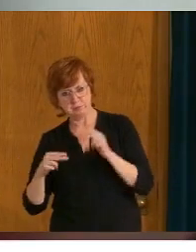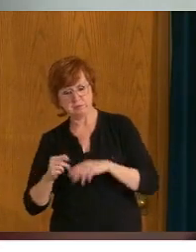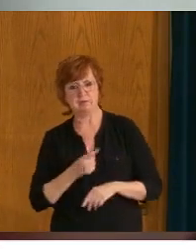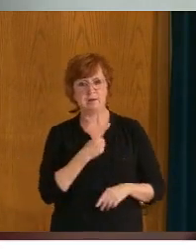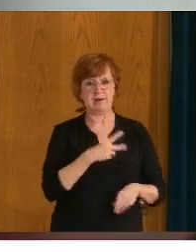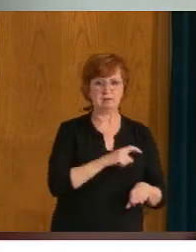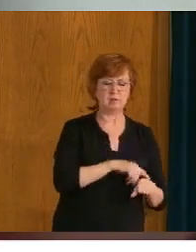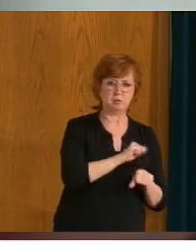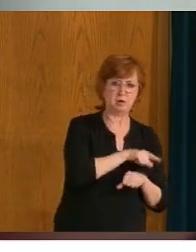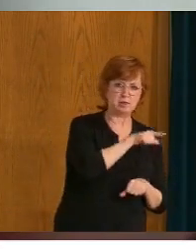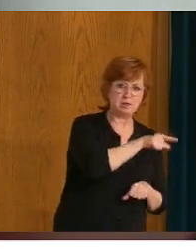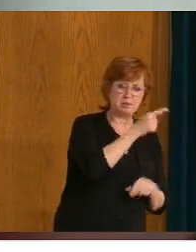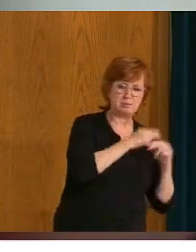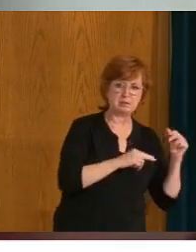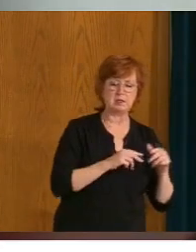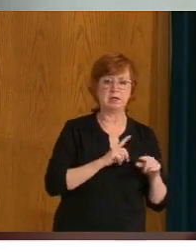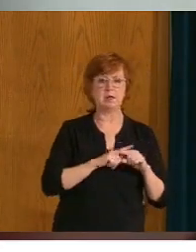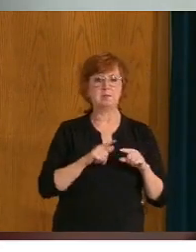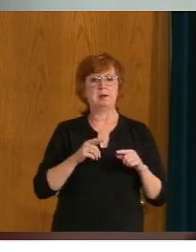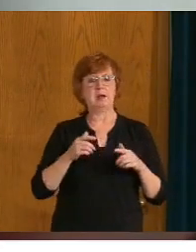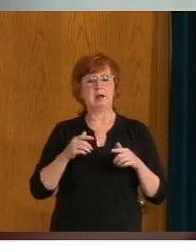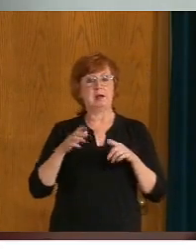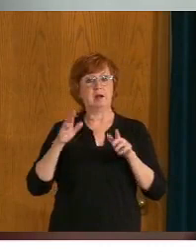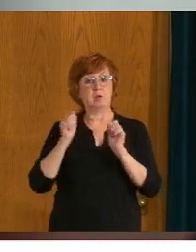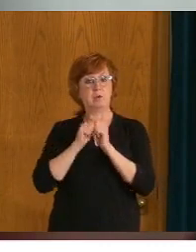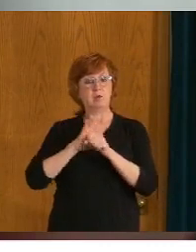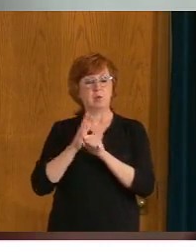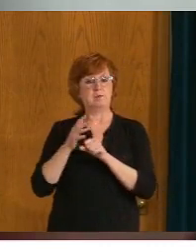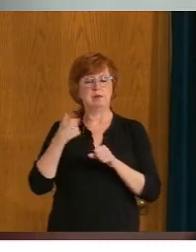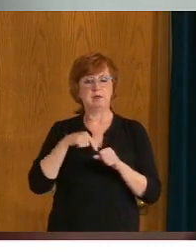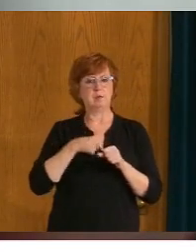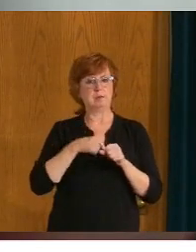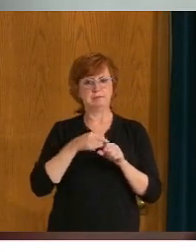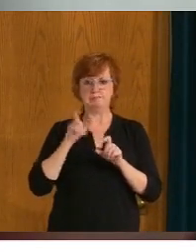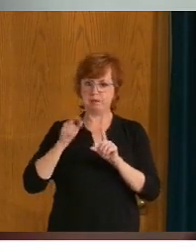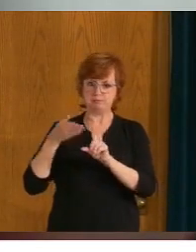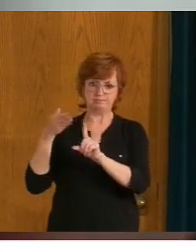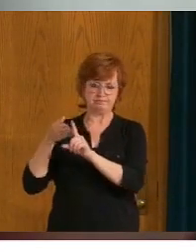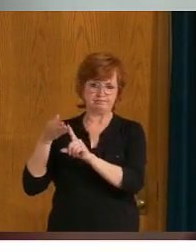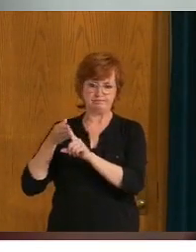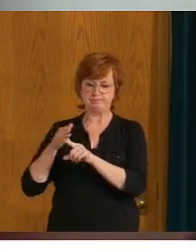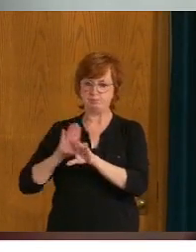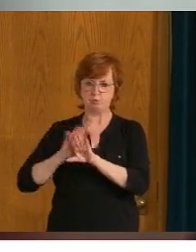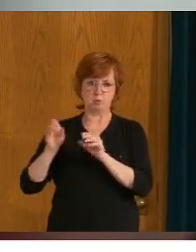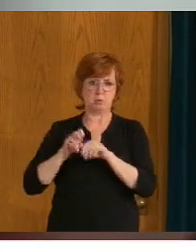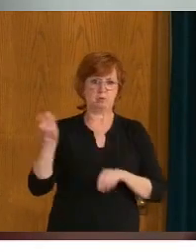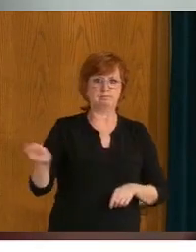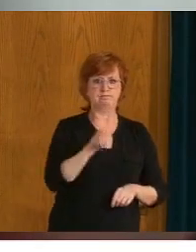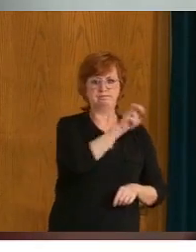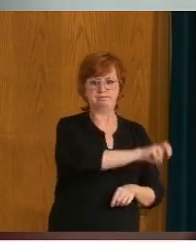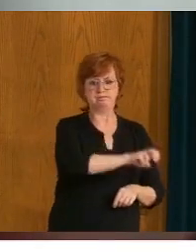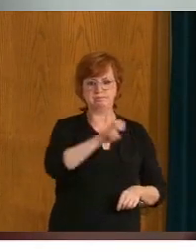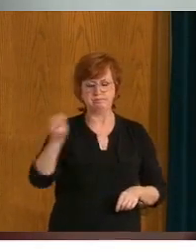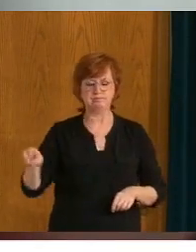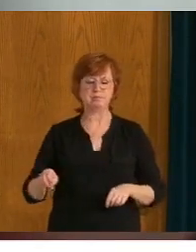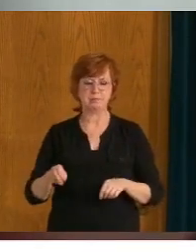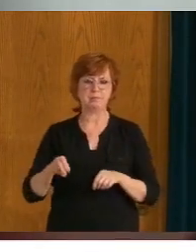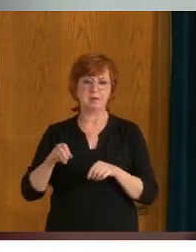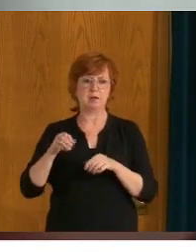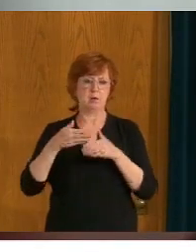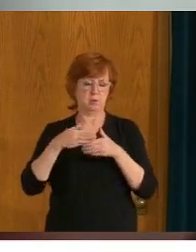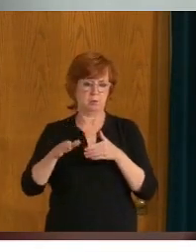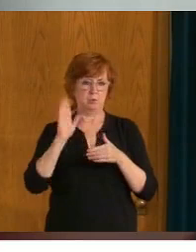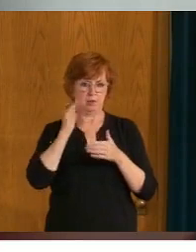Ministry of Health, uh, to look at what types of services will be maintained. Uh, from a new service perspective, ongoing COVID response, not just immunization,